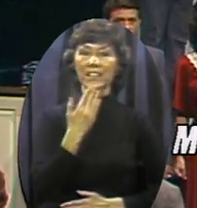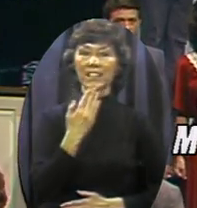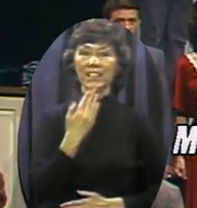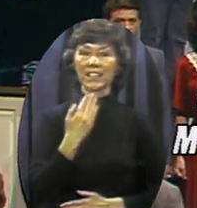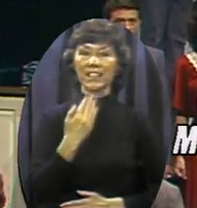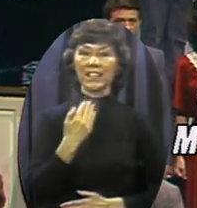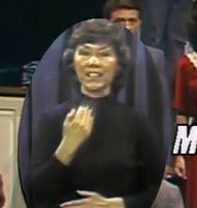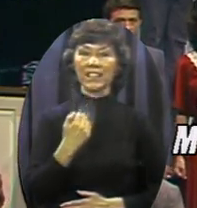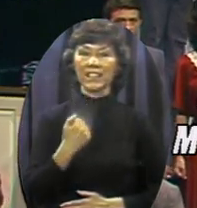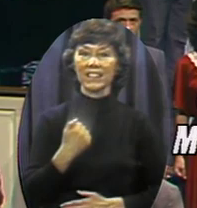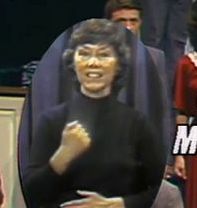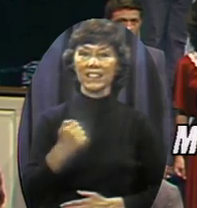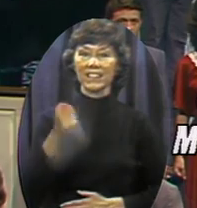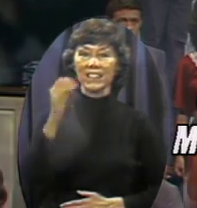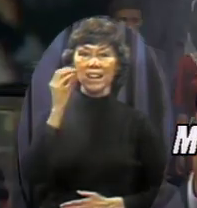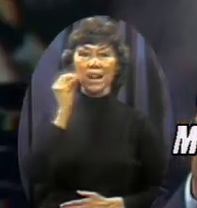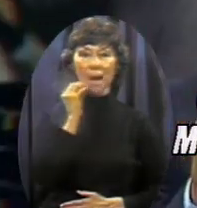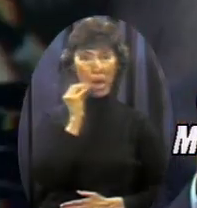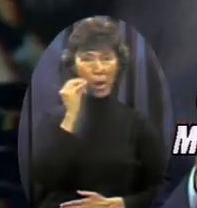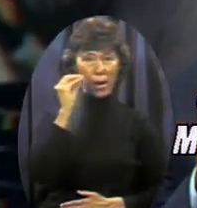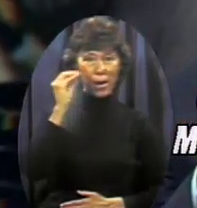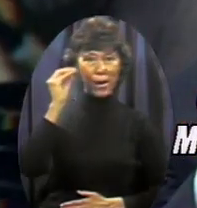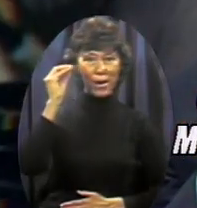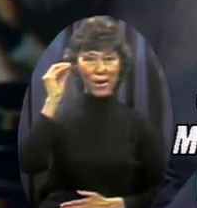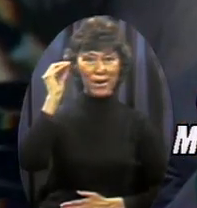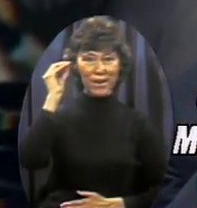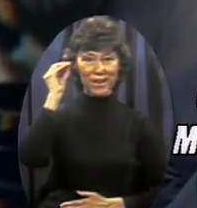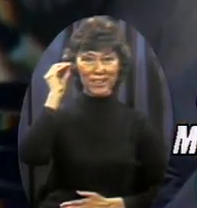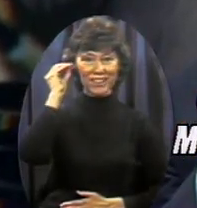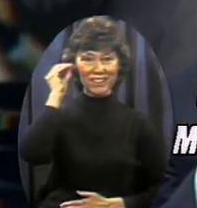home